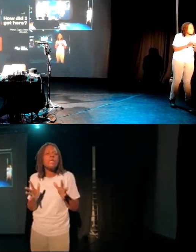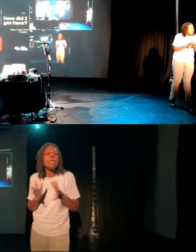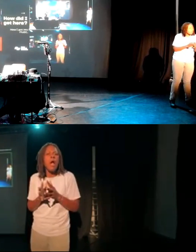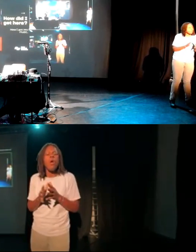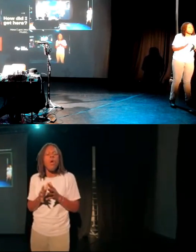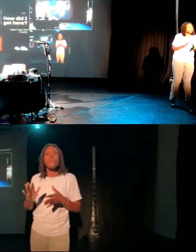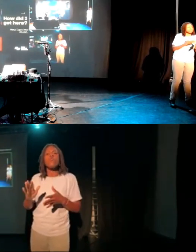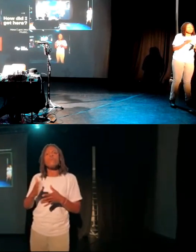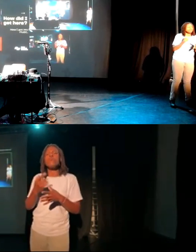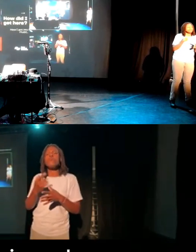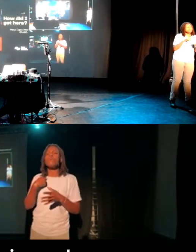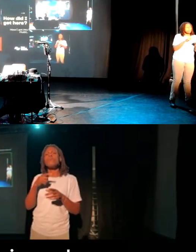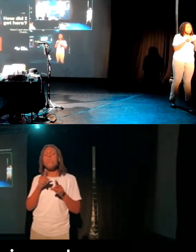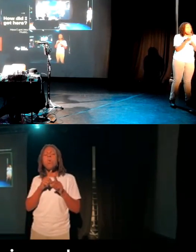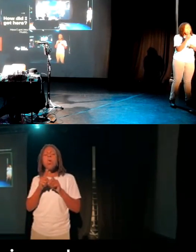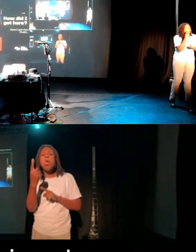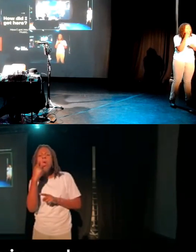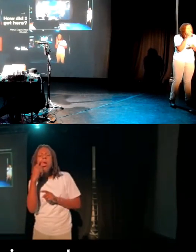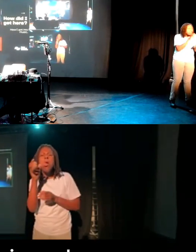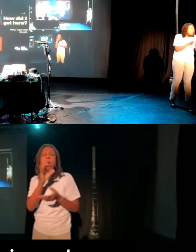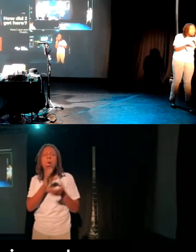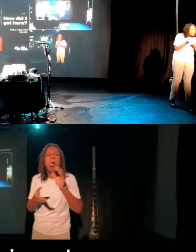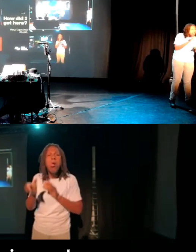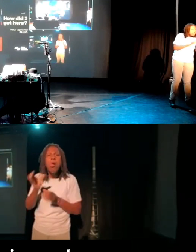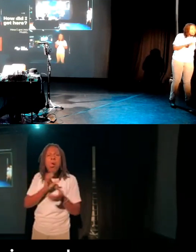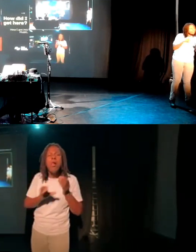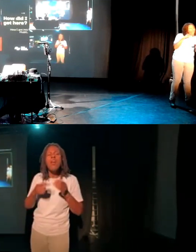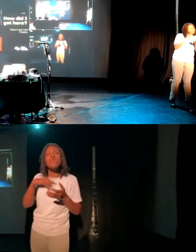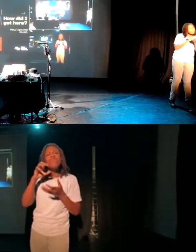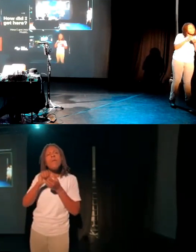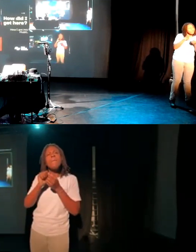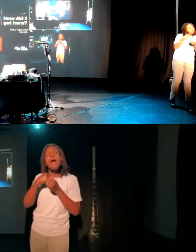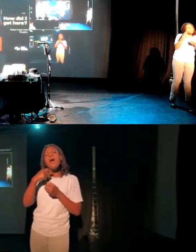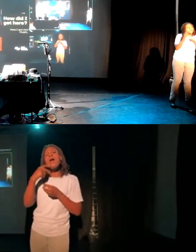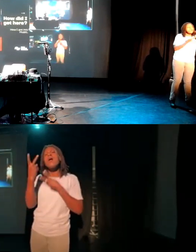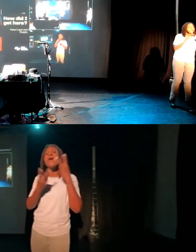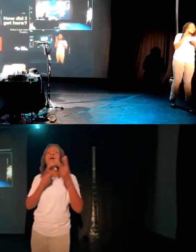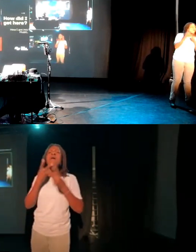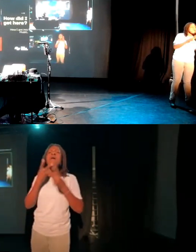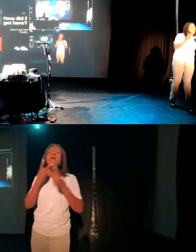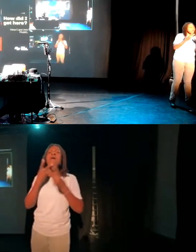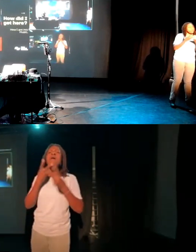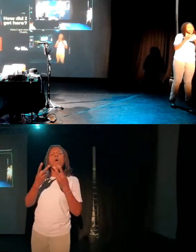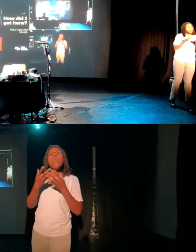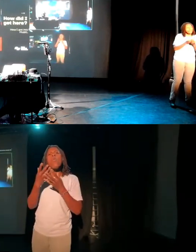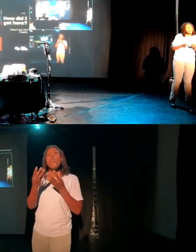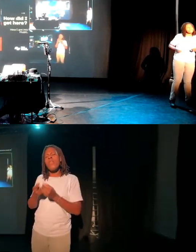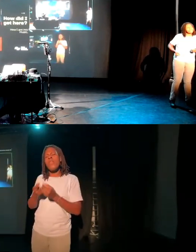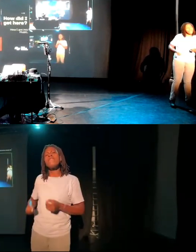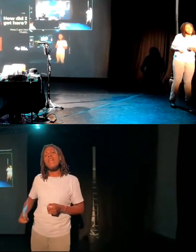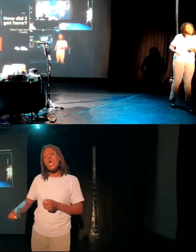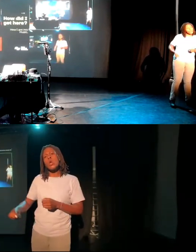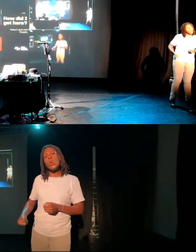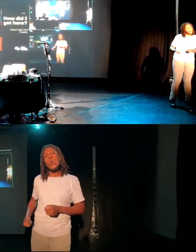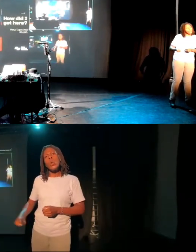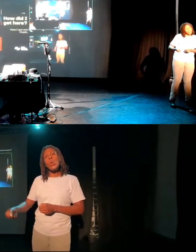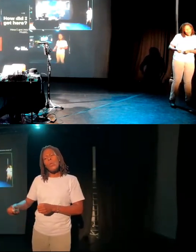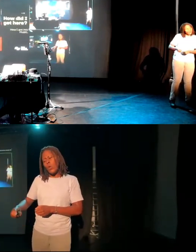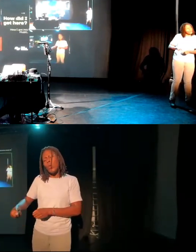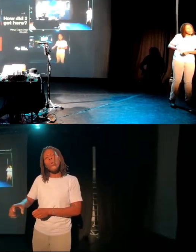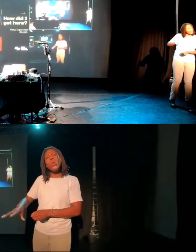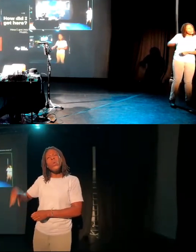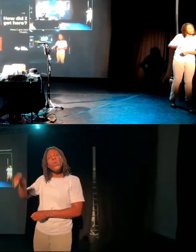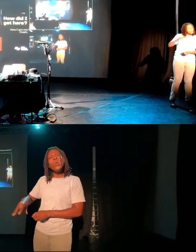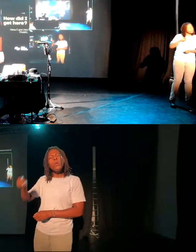kind of tinkering around with things. one of my earliest memories was singing along to the sound of a vacuum cleaner when I was really little and sort of